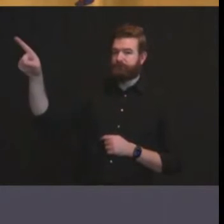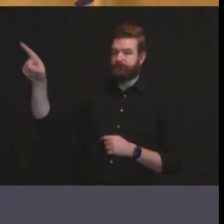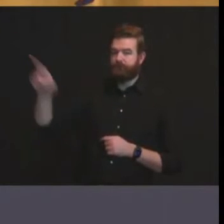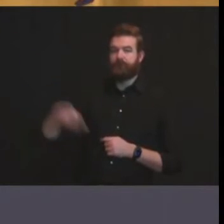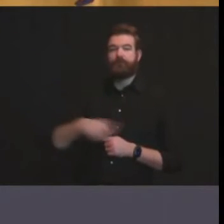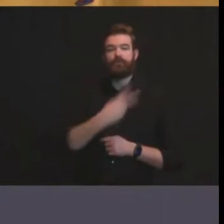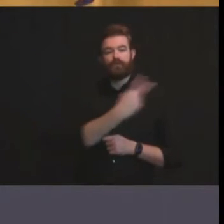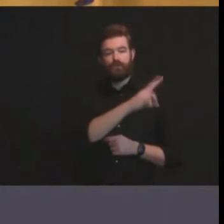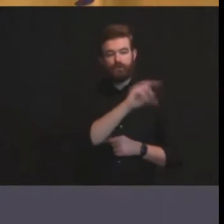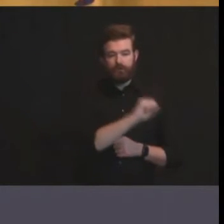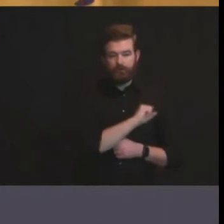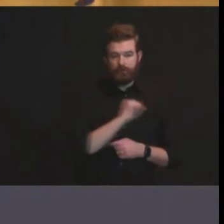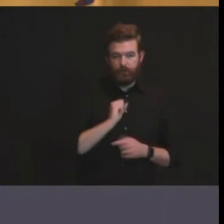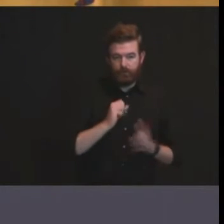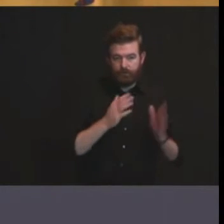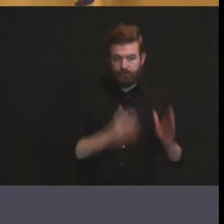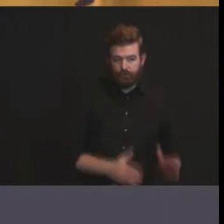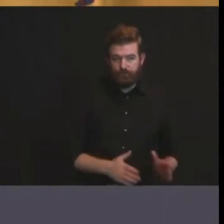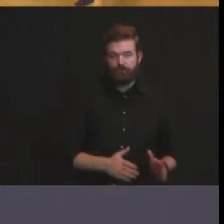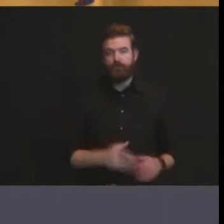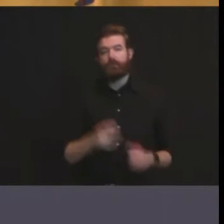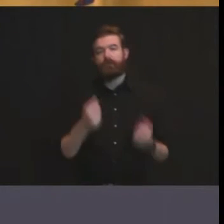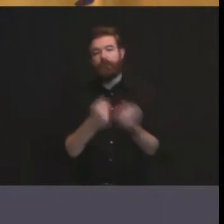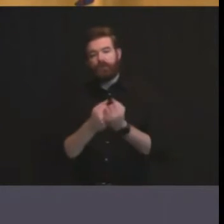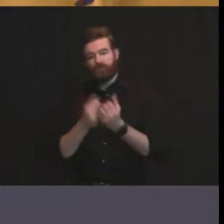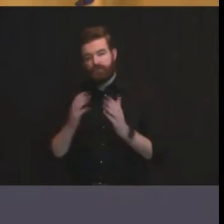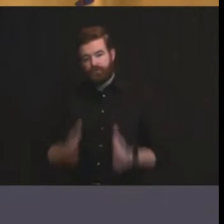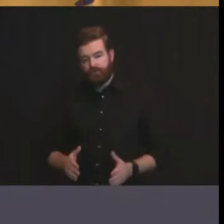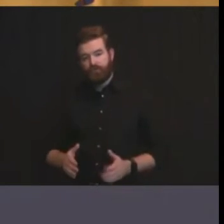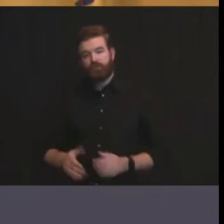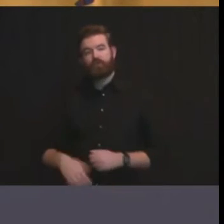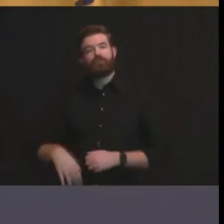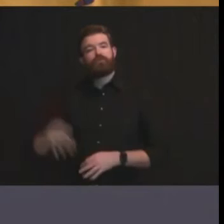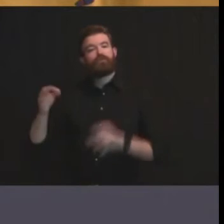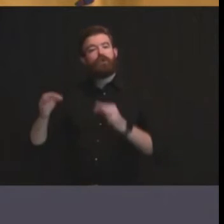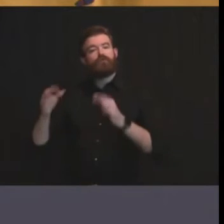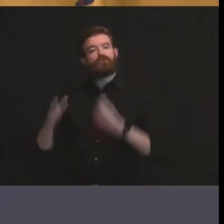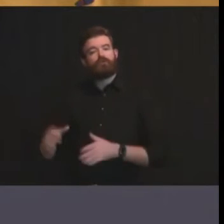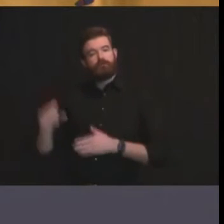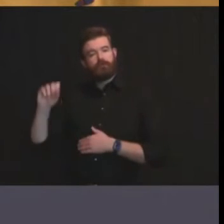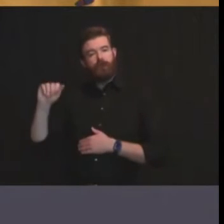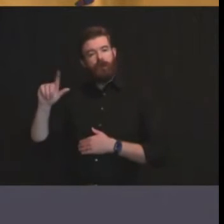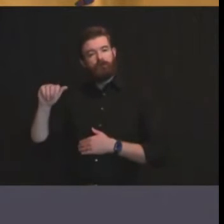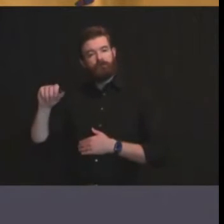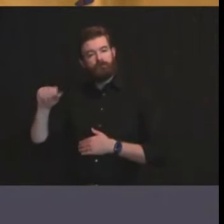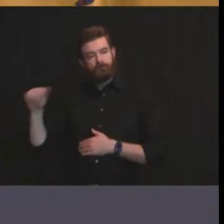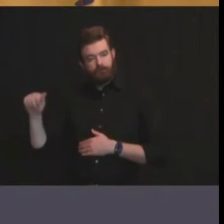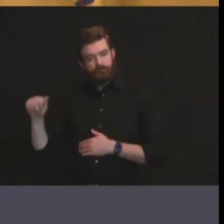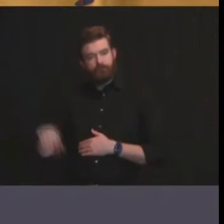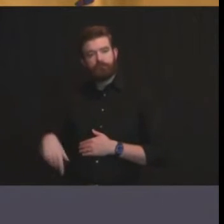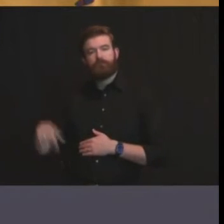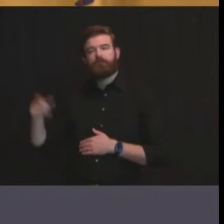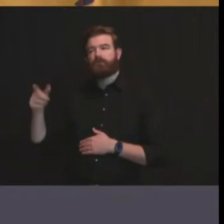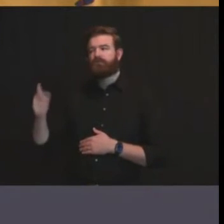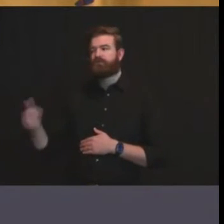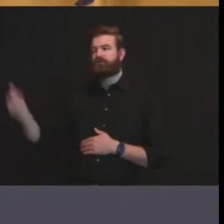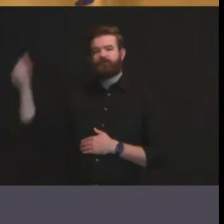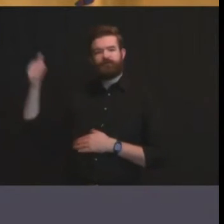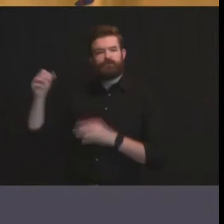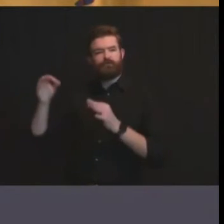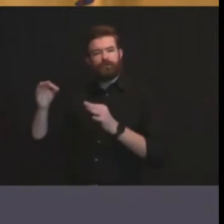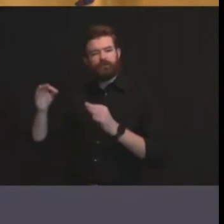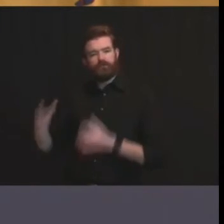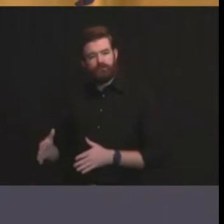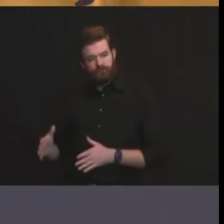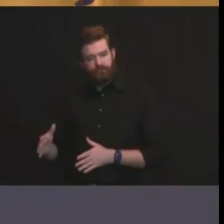judge esther salas and her family chief justice stew ravner to sign daniel's law into